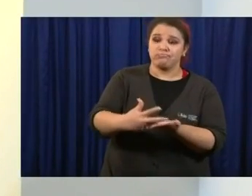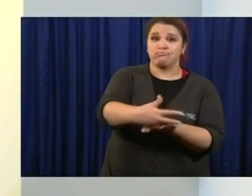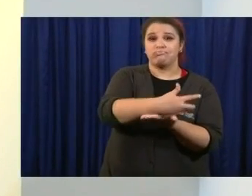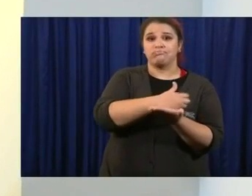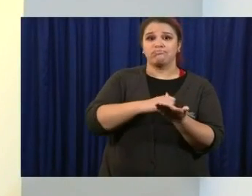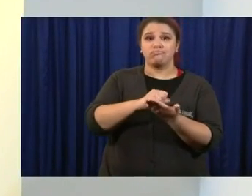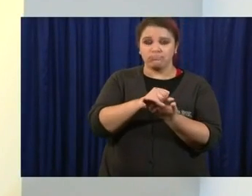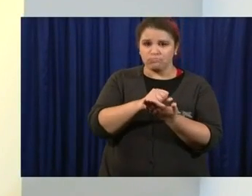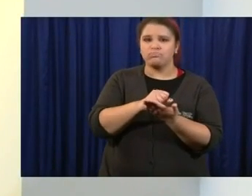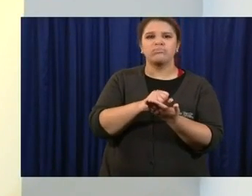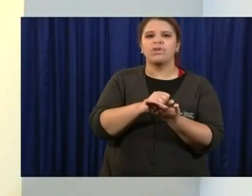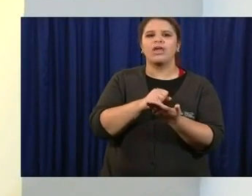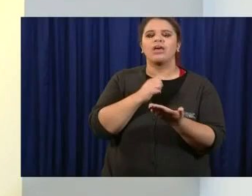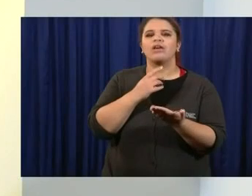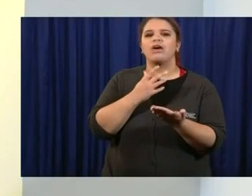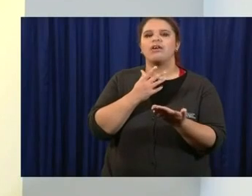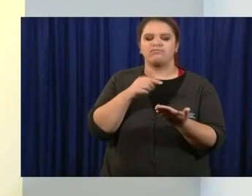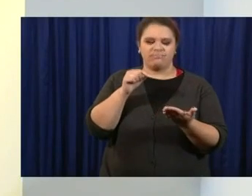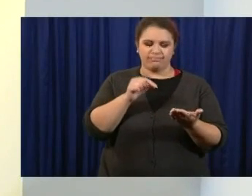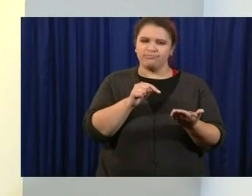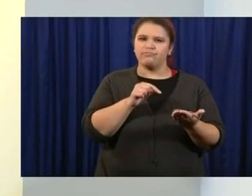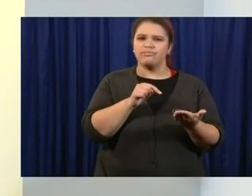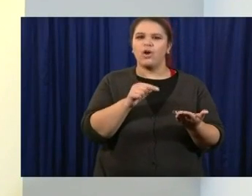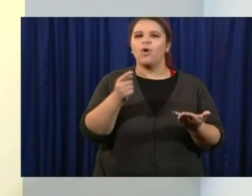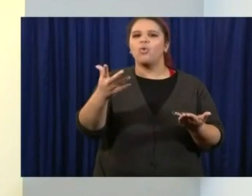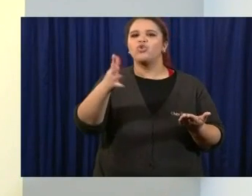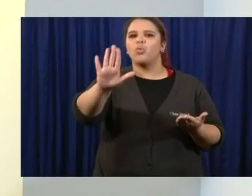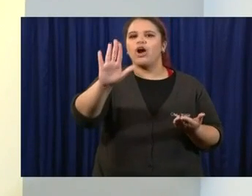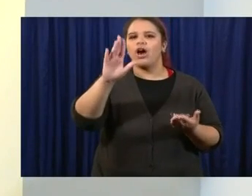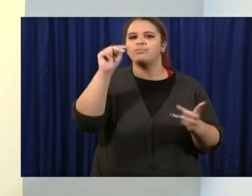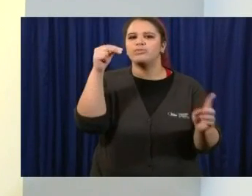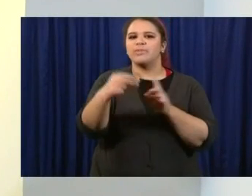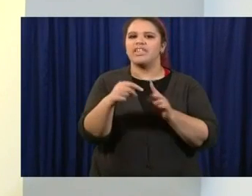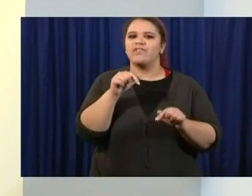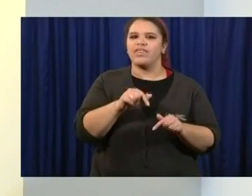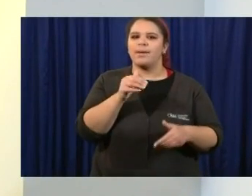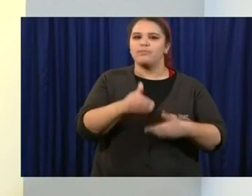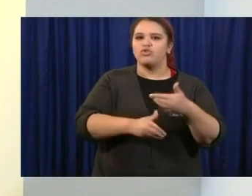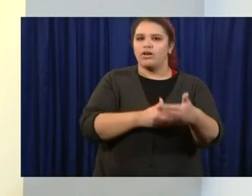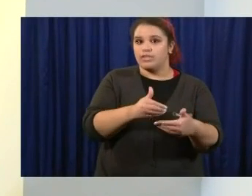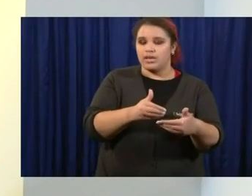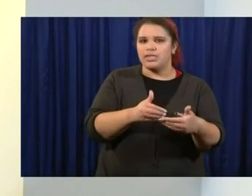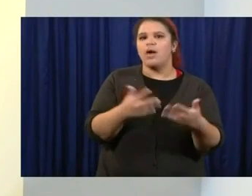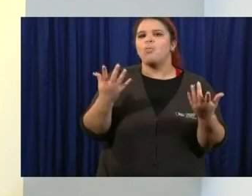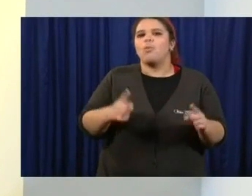that what you expected? What's your take on the process for the future?